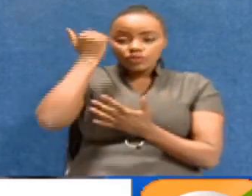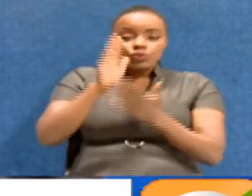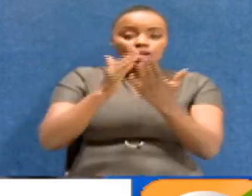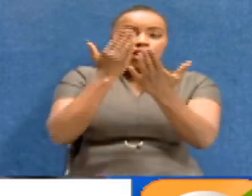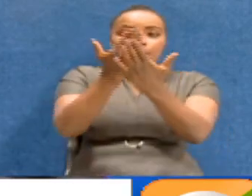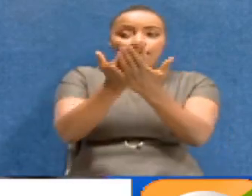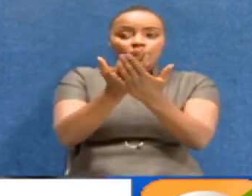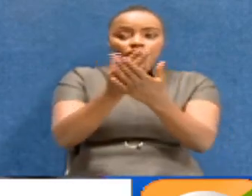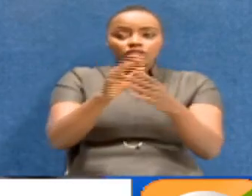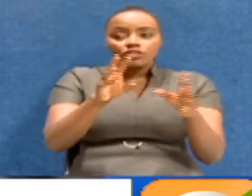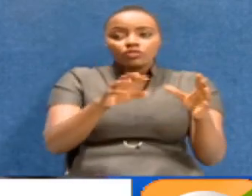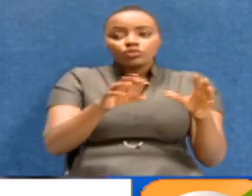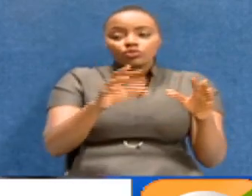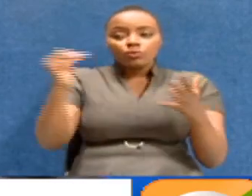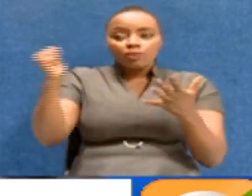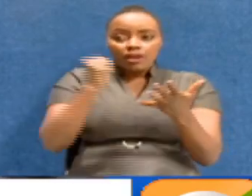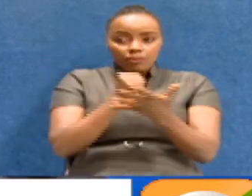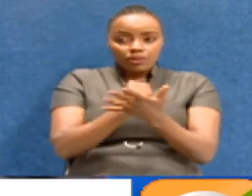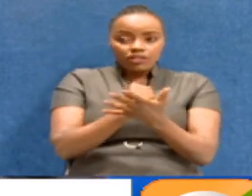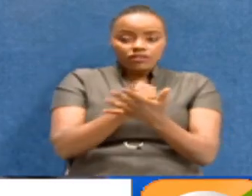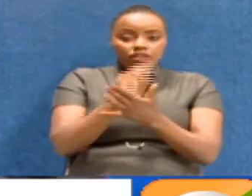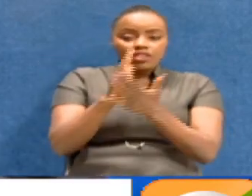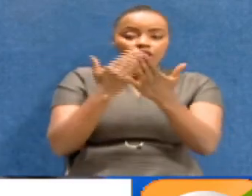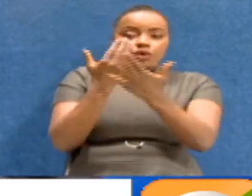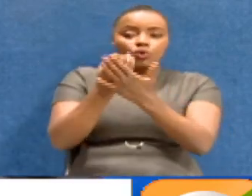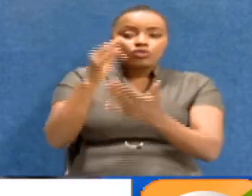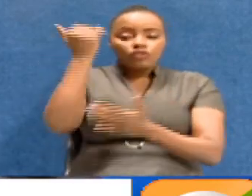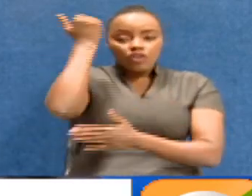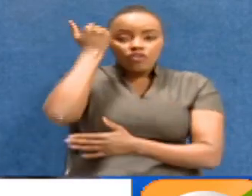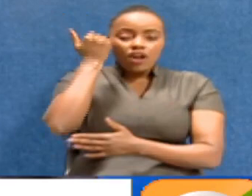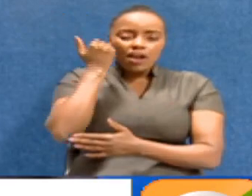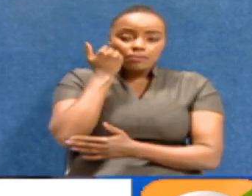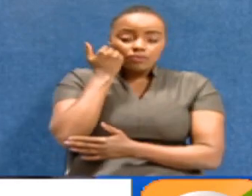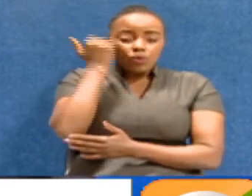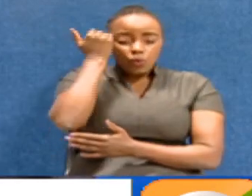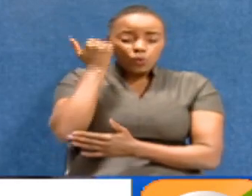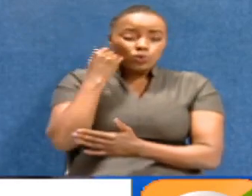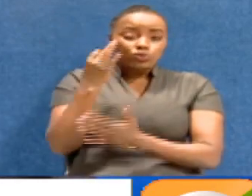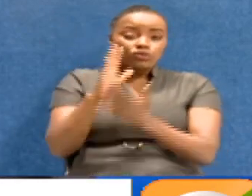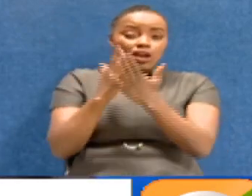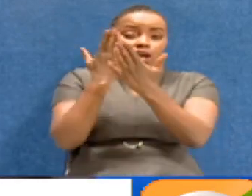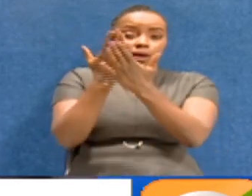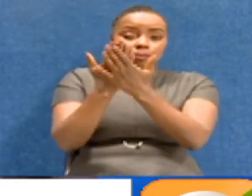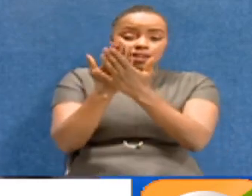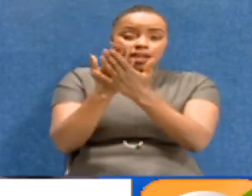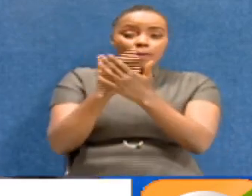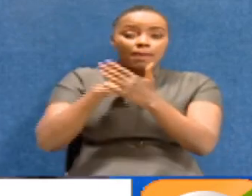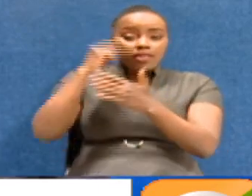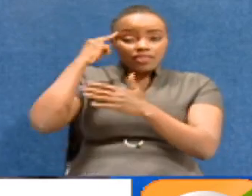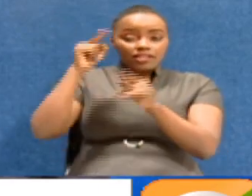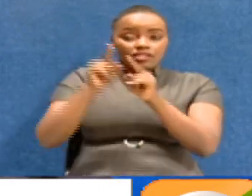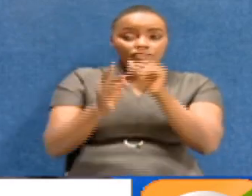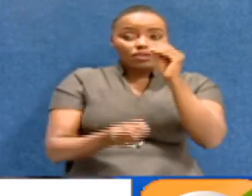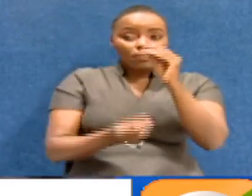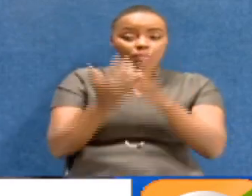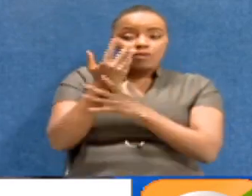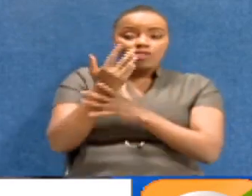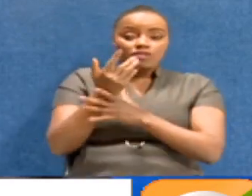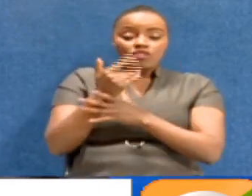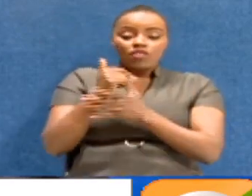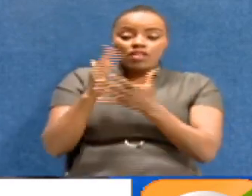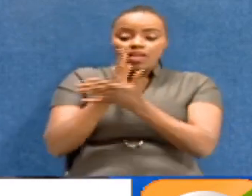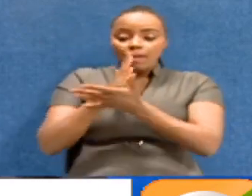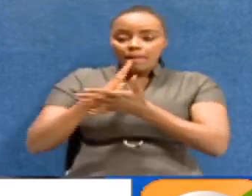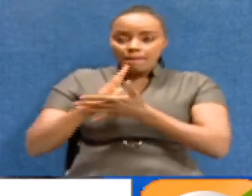for, to be appointed to the Court of Appeal. So, I think there will be need maybe to create divisions within